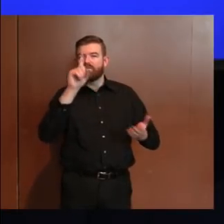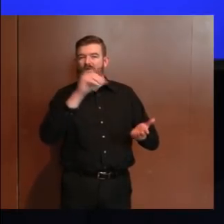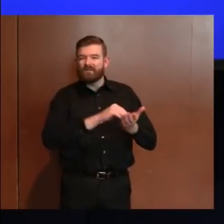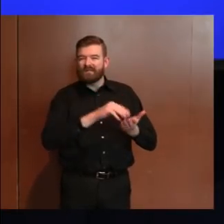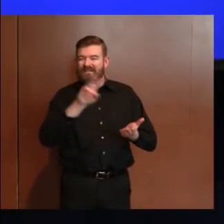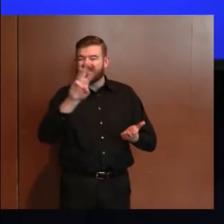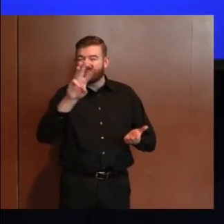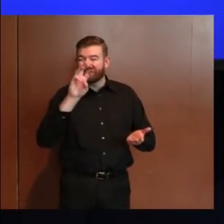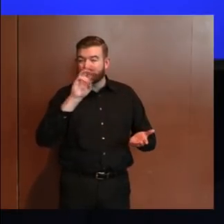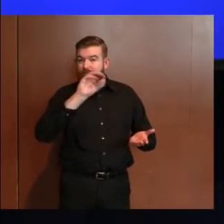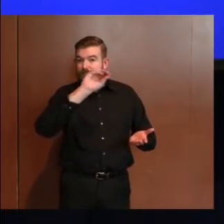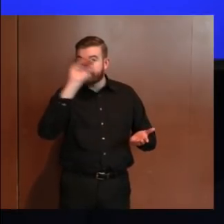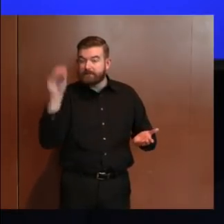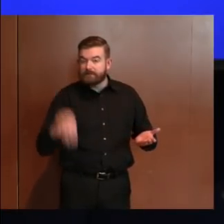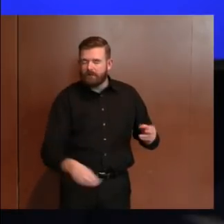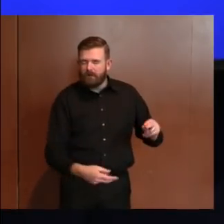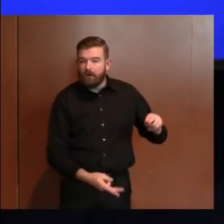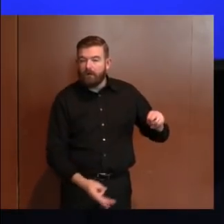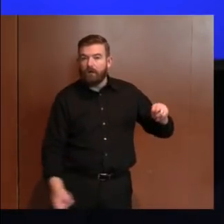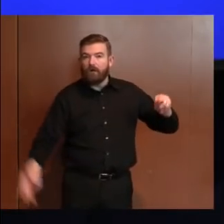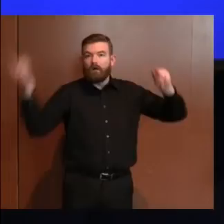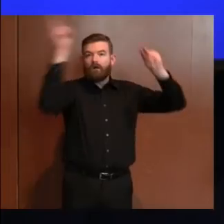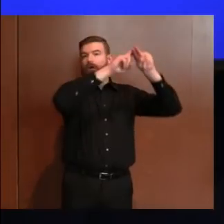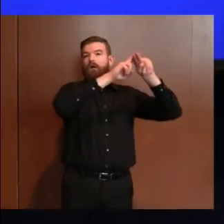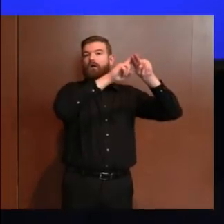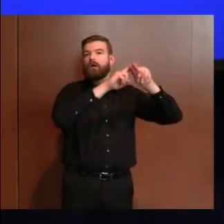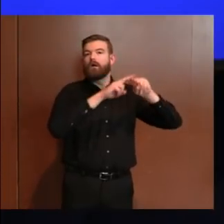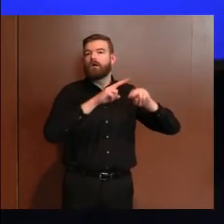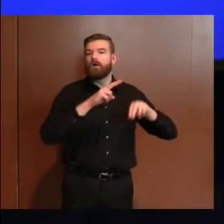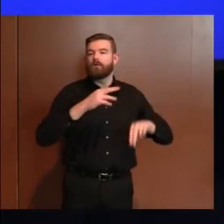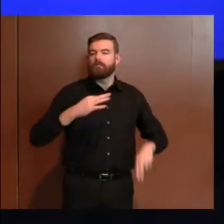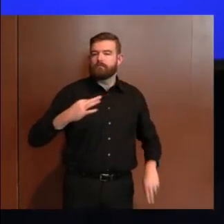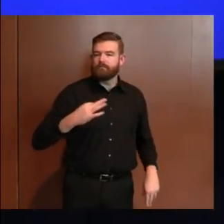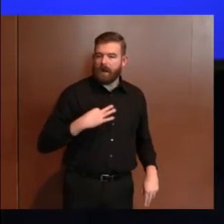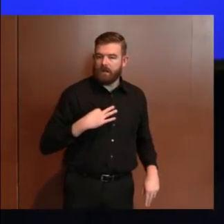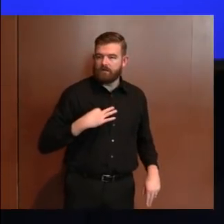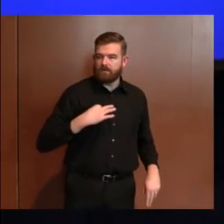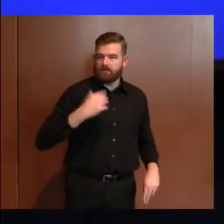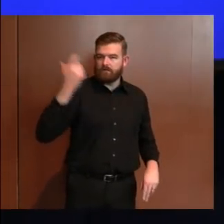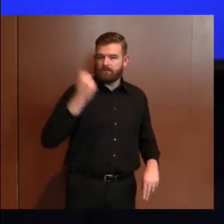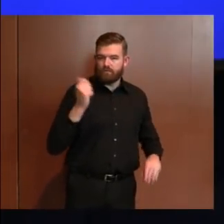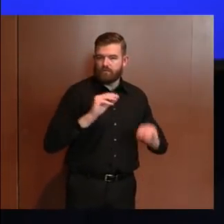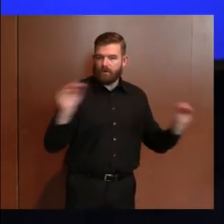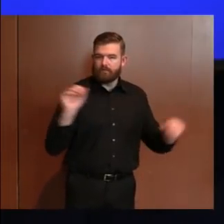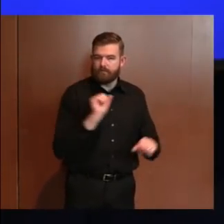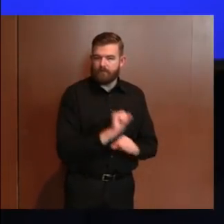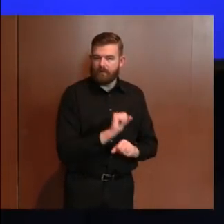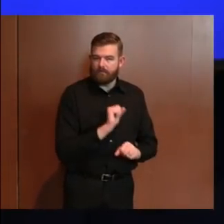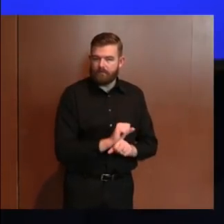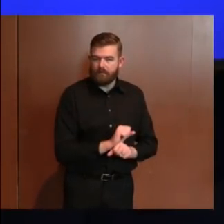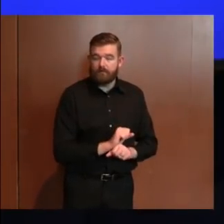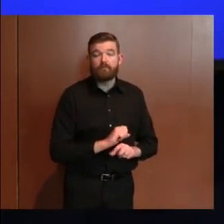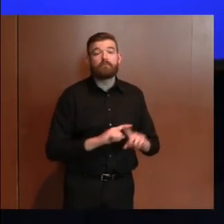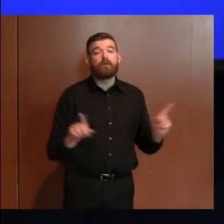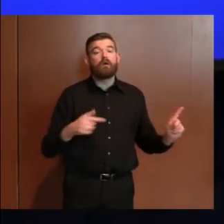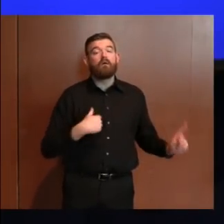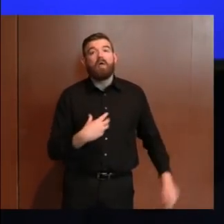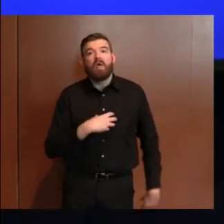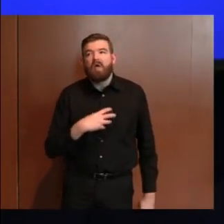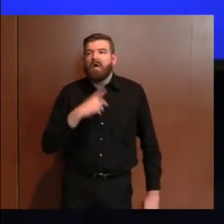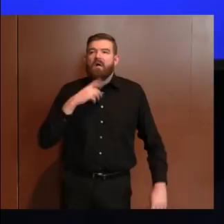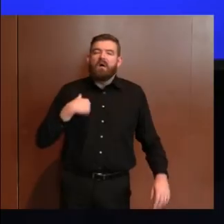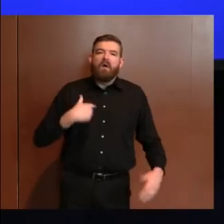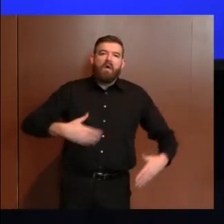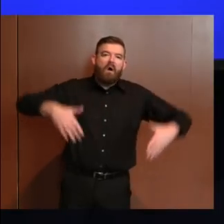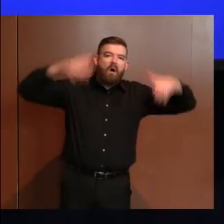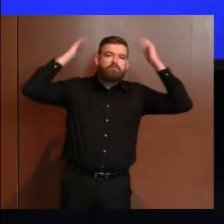,600% in a single week. But I'm not here to talk about the strain our system has been under the last few weeks. I'm here to talk about what's